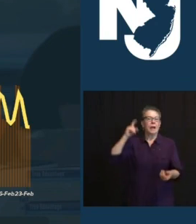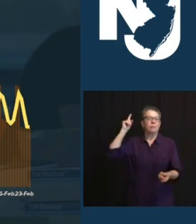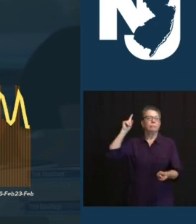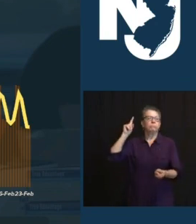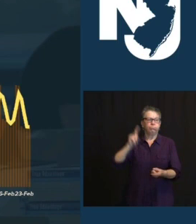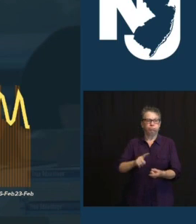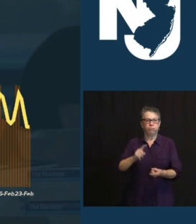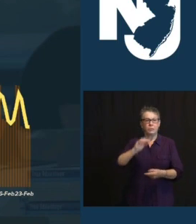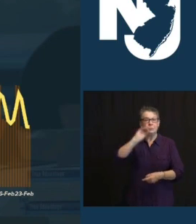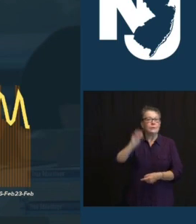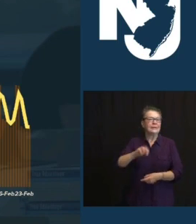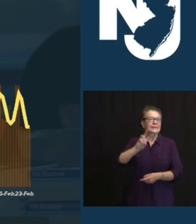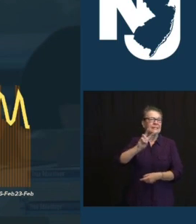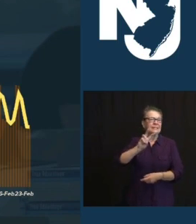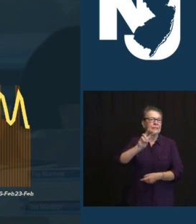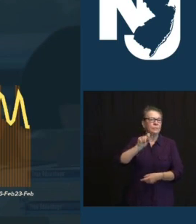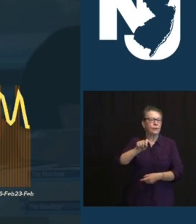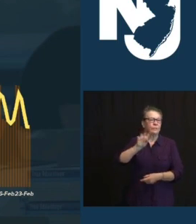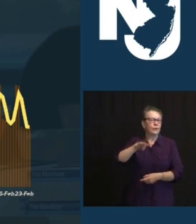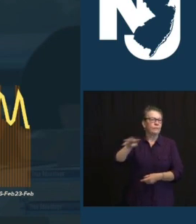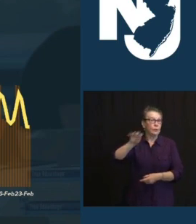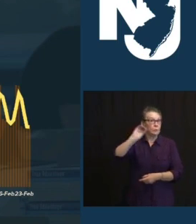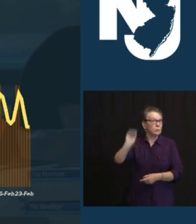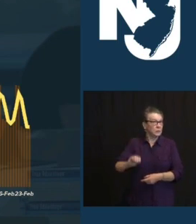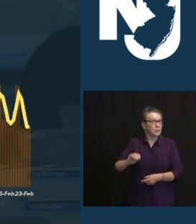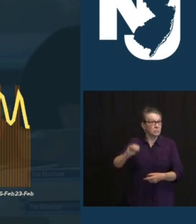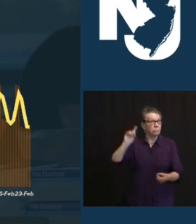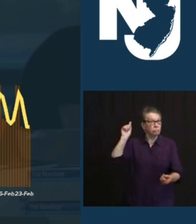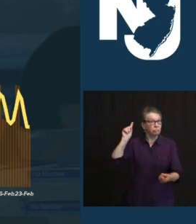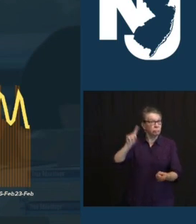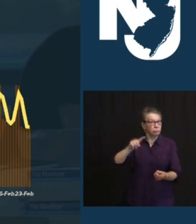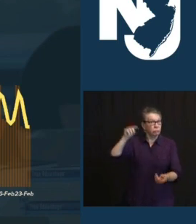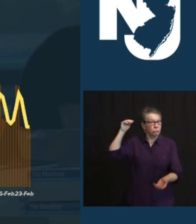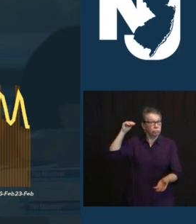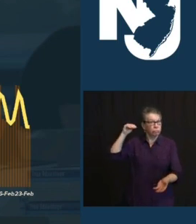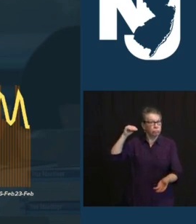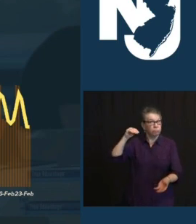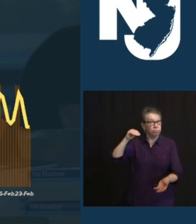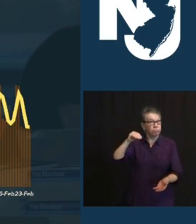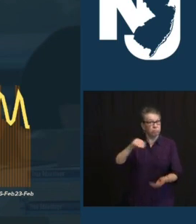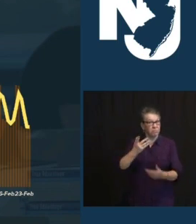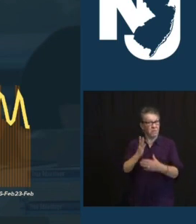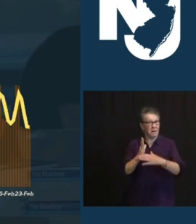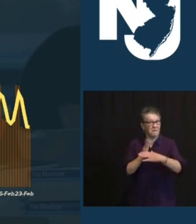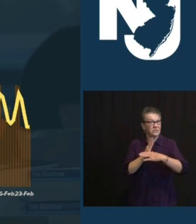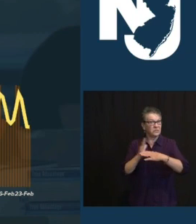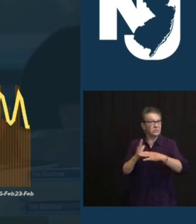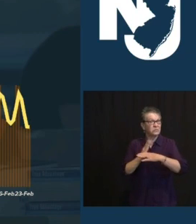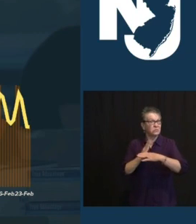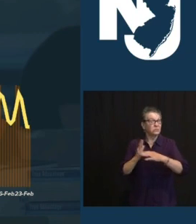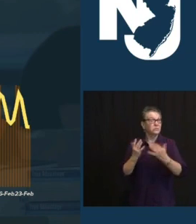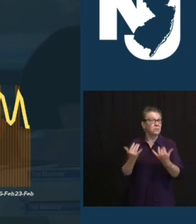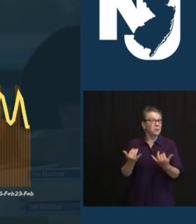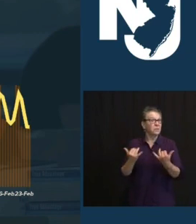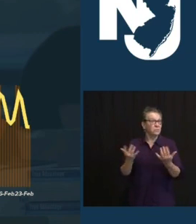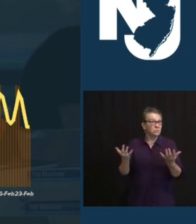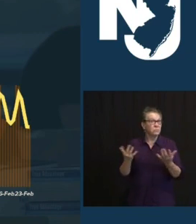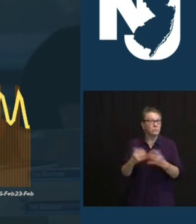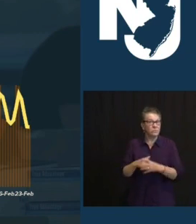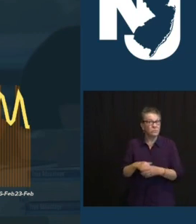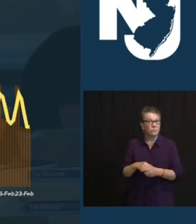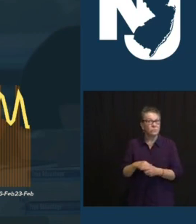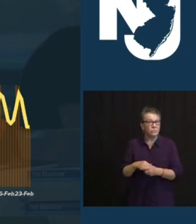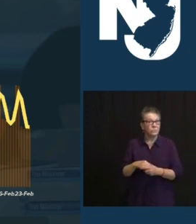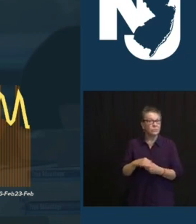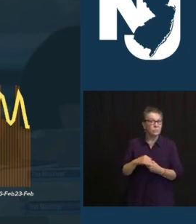.53%, 6.38%, 6.63%, 6.44% POSITIVITY. THOSE ARE ALL FROM WEEKDAYS.